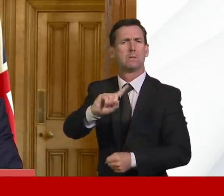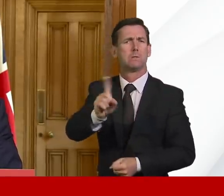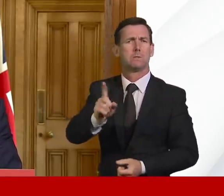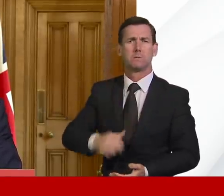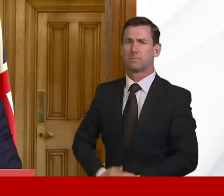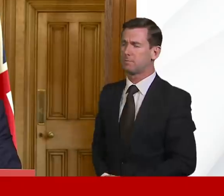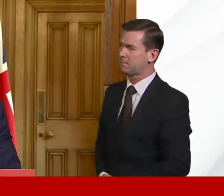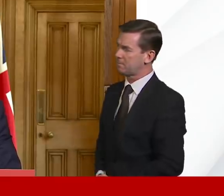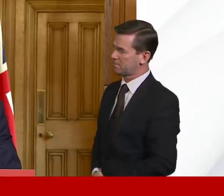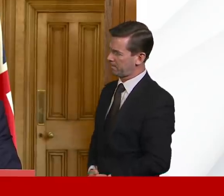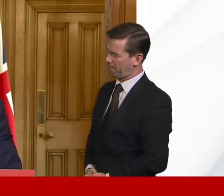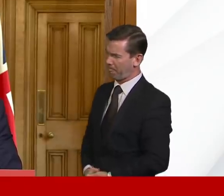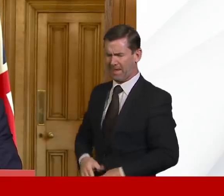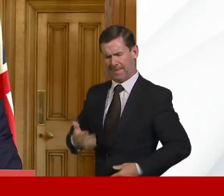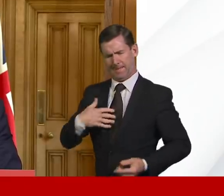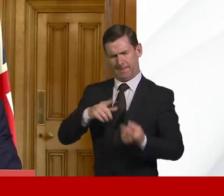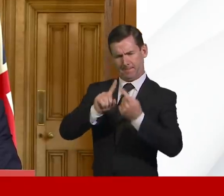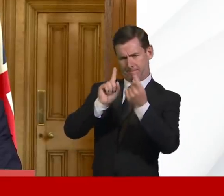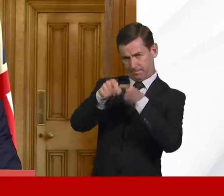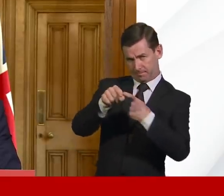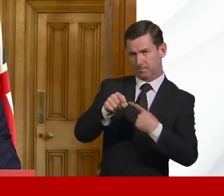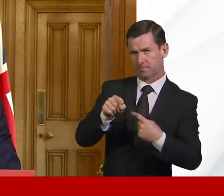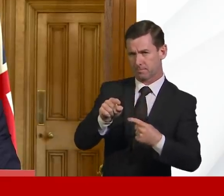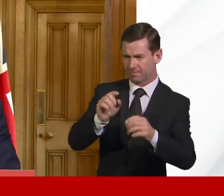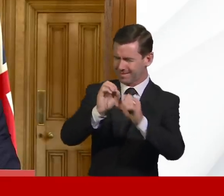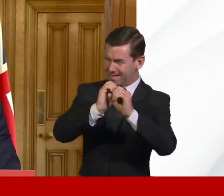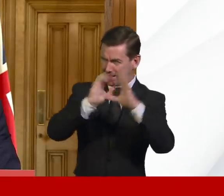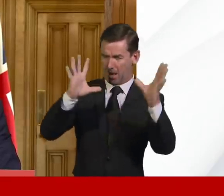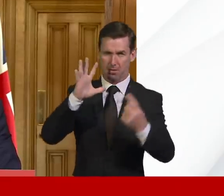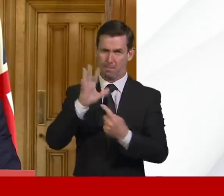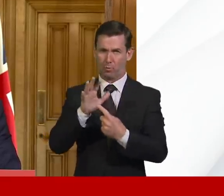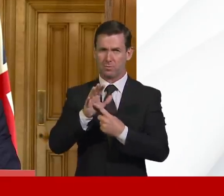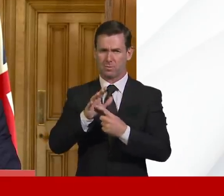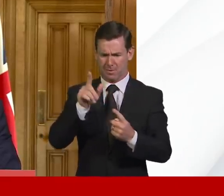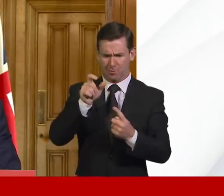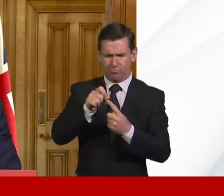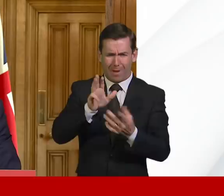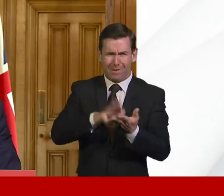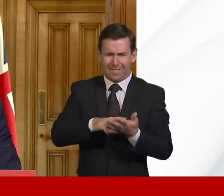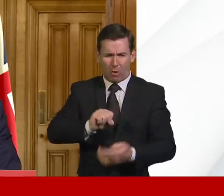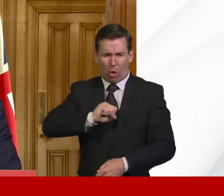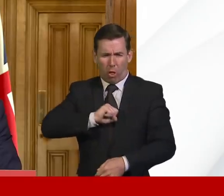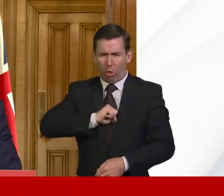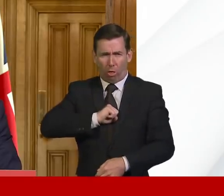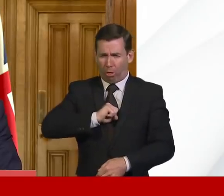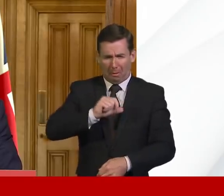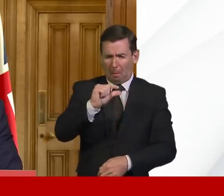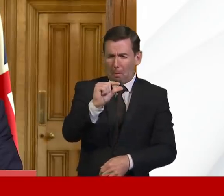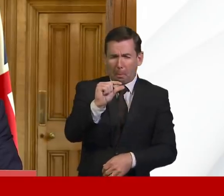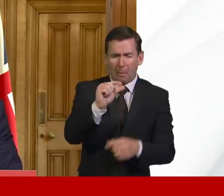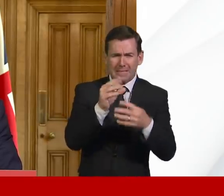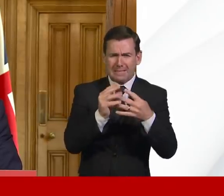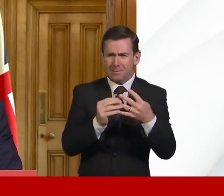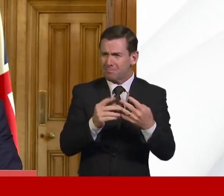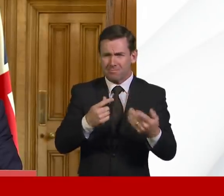Can I be absolutely clear is that the Prime Minister has had mild symptoms, but he's absolutely leading the response from the front.